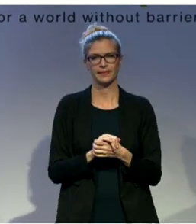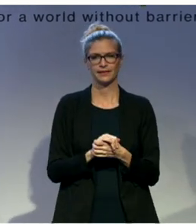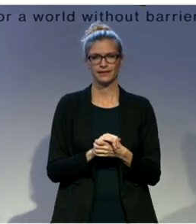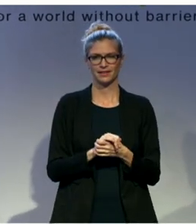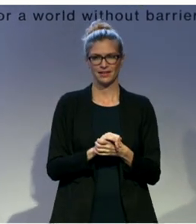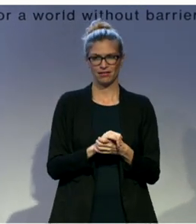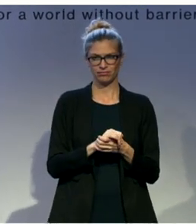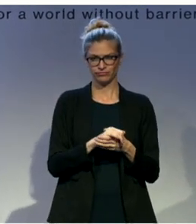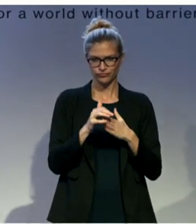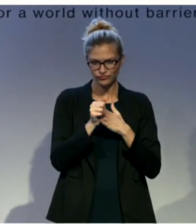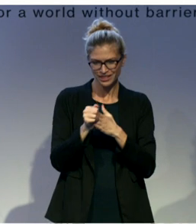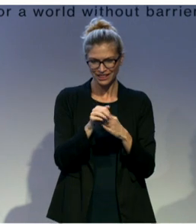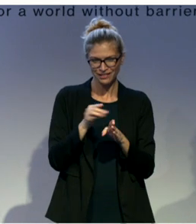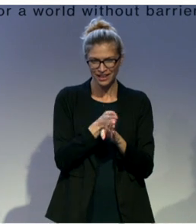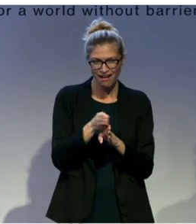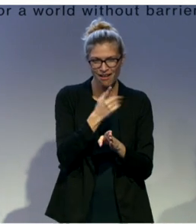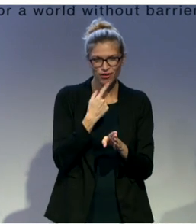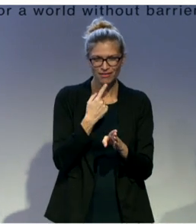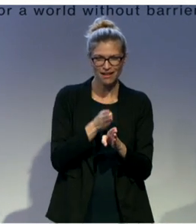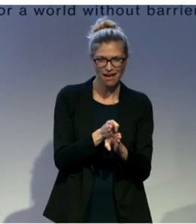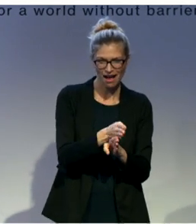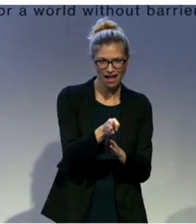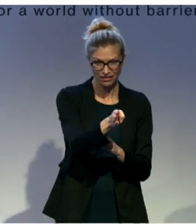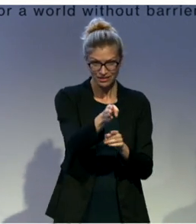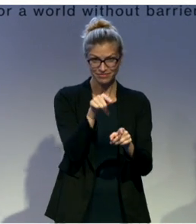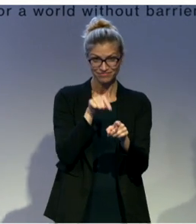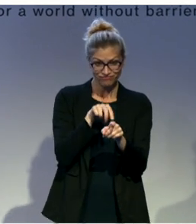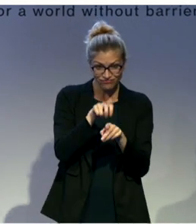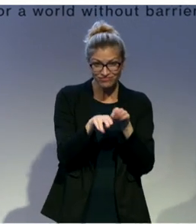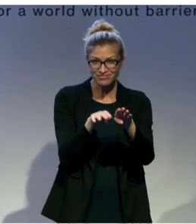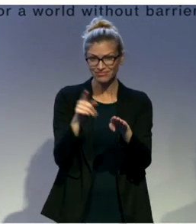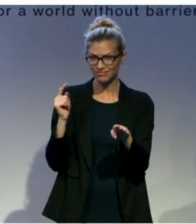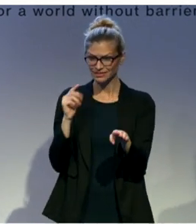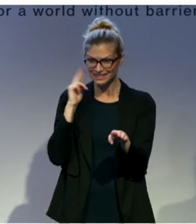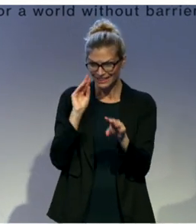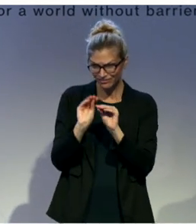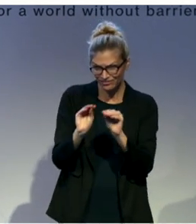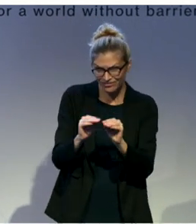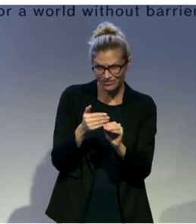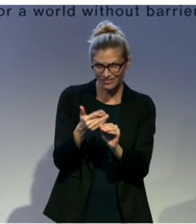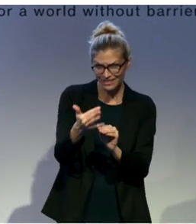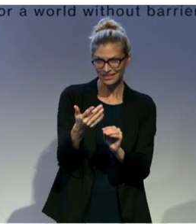next generation of deaf leaders as we work to bring them as volunteer teachers in our schools for the deaf in Minnesota,